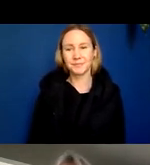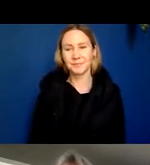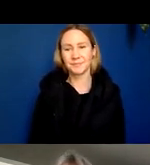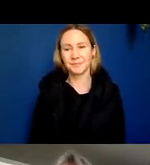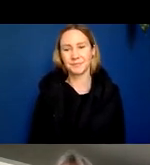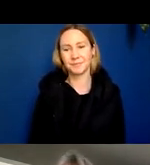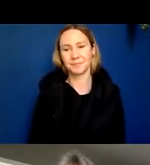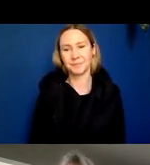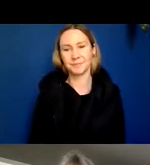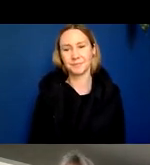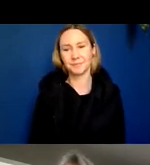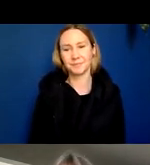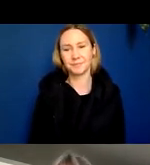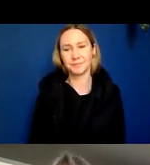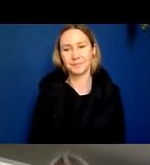so we have